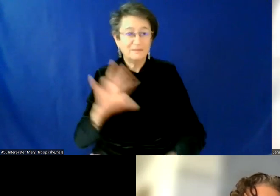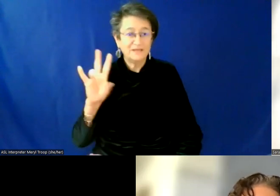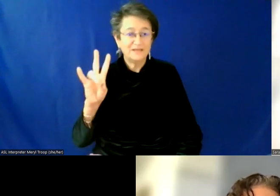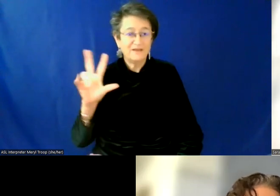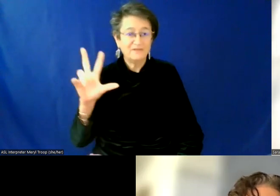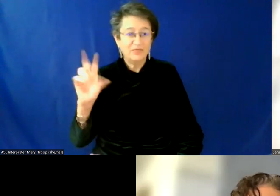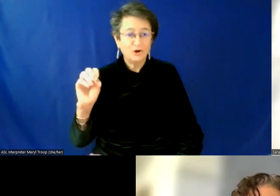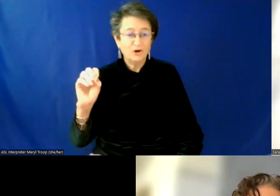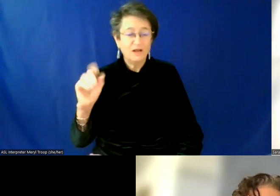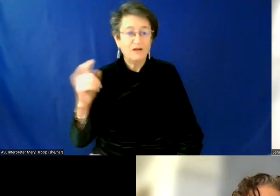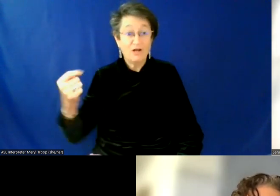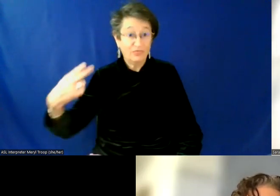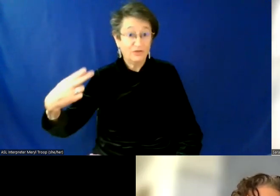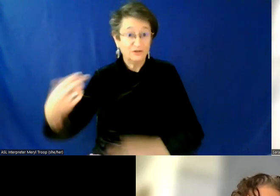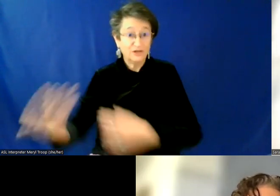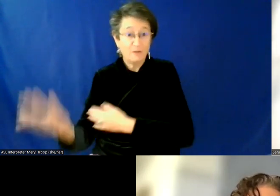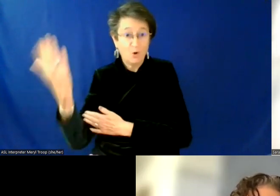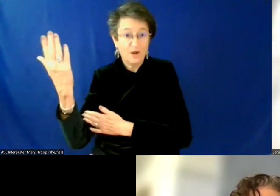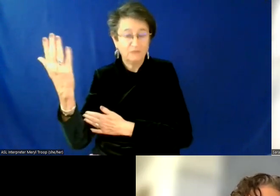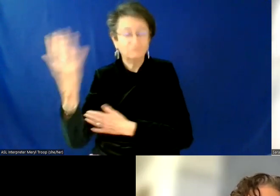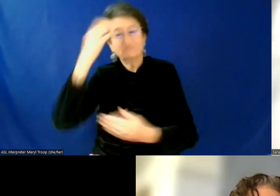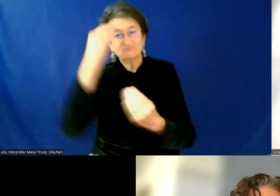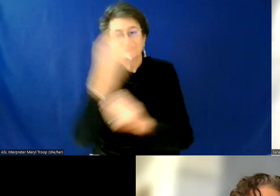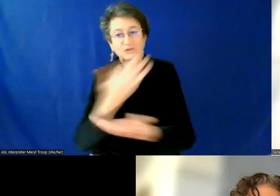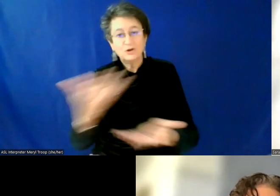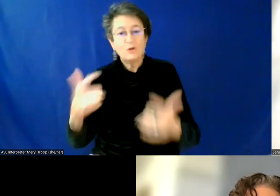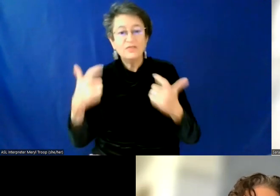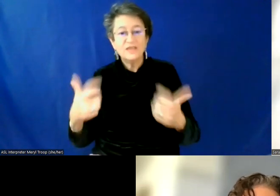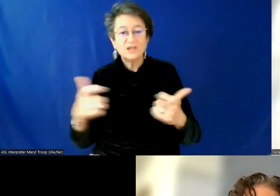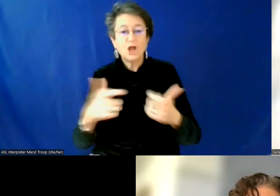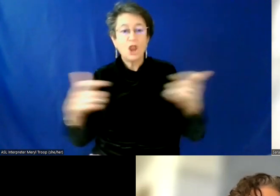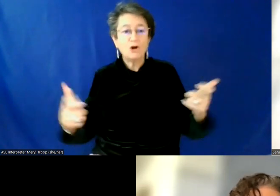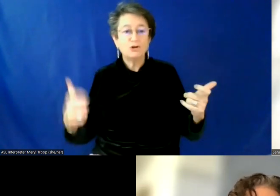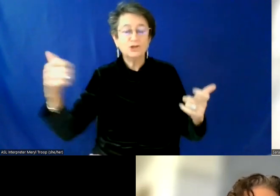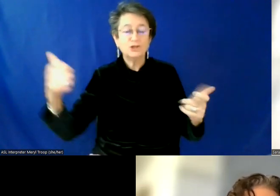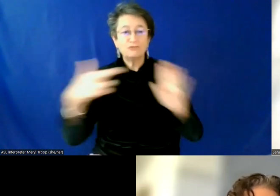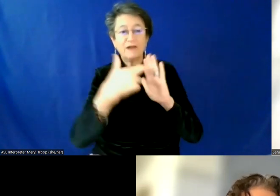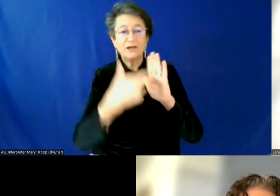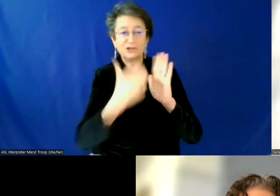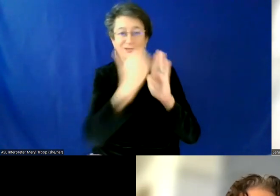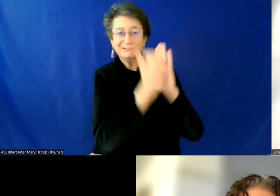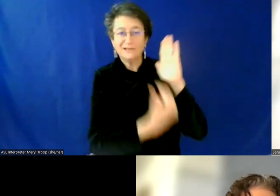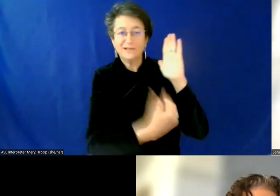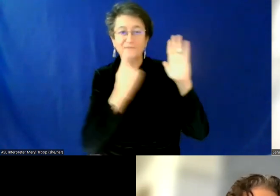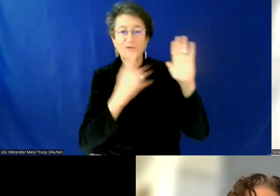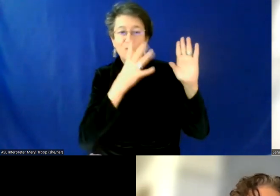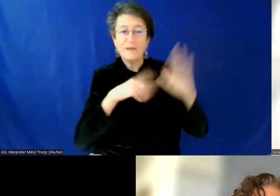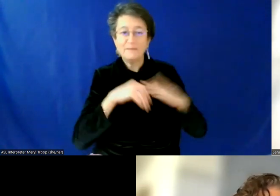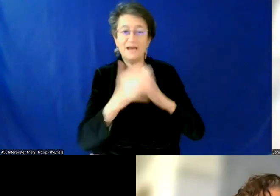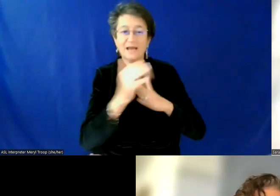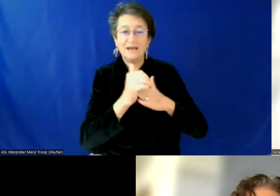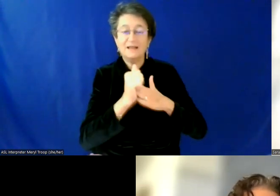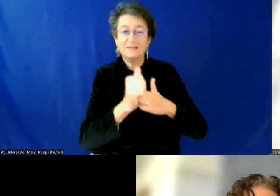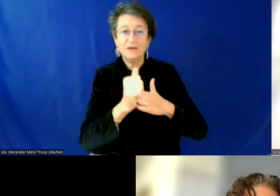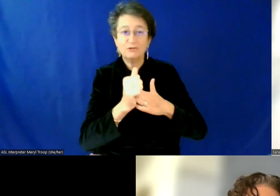but I wanted you to know that this is the largest registered, uh, women in leadership event in our history. We had more than